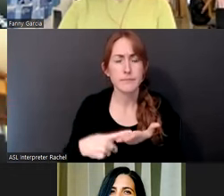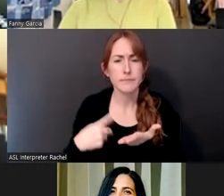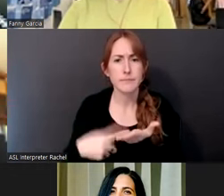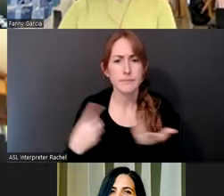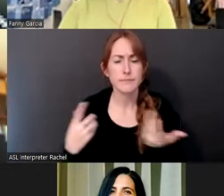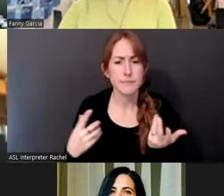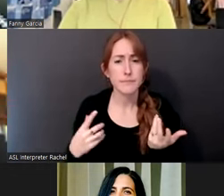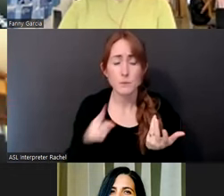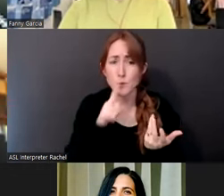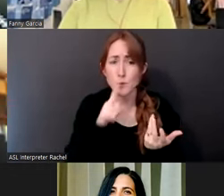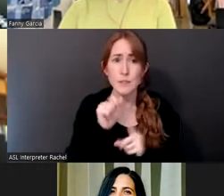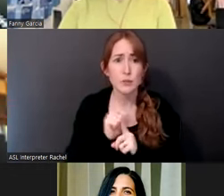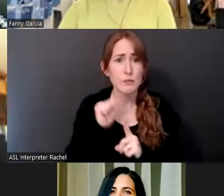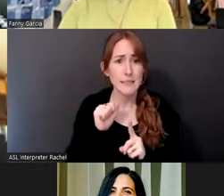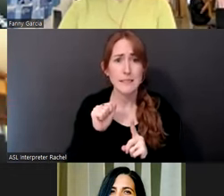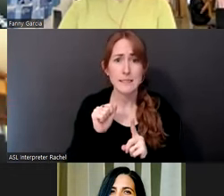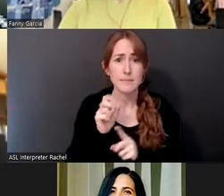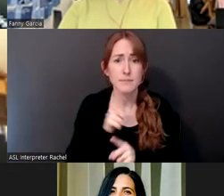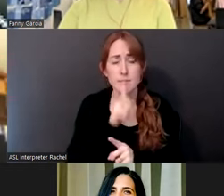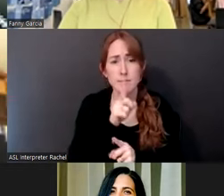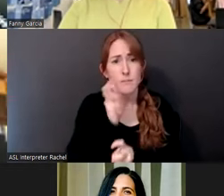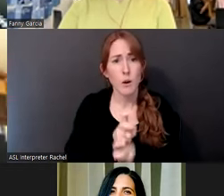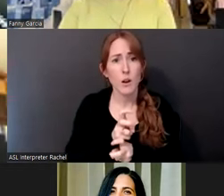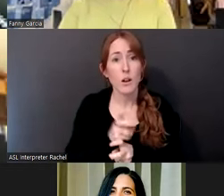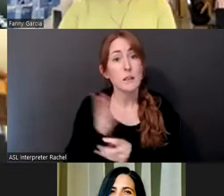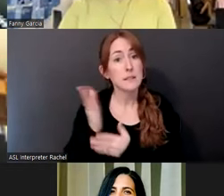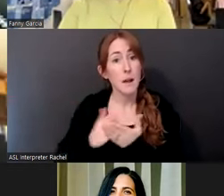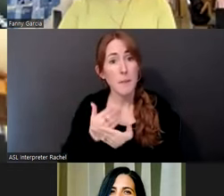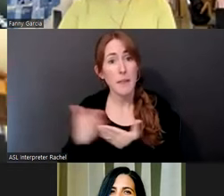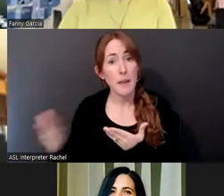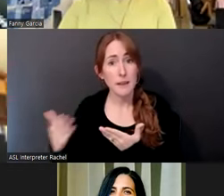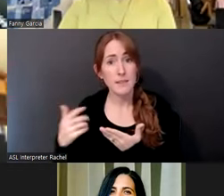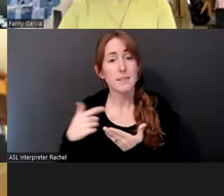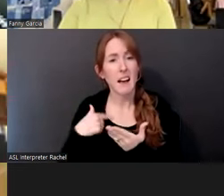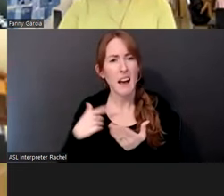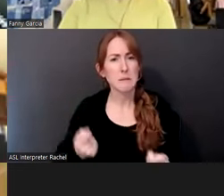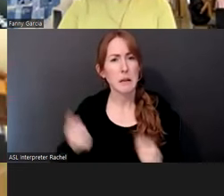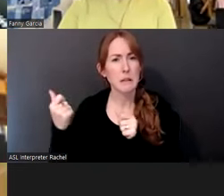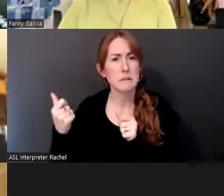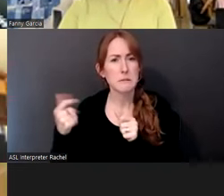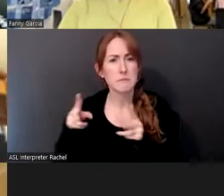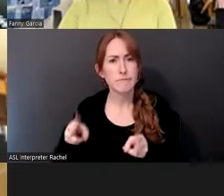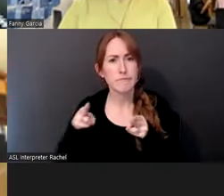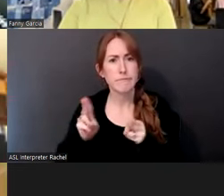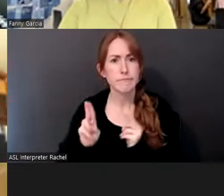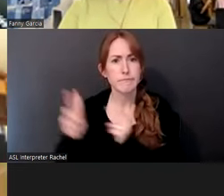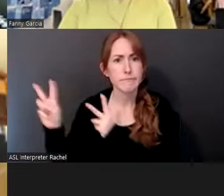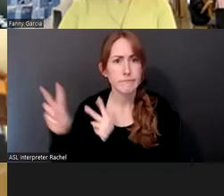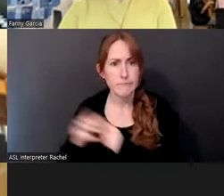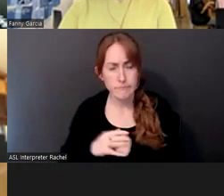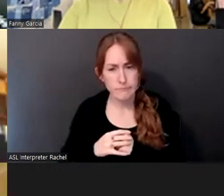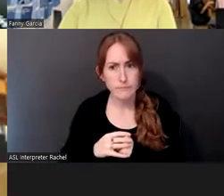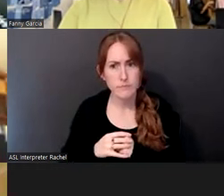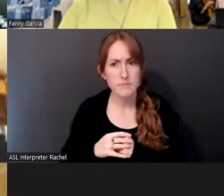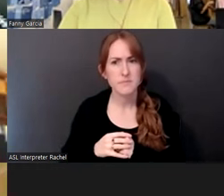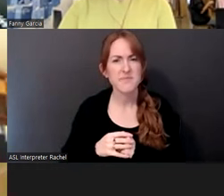And there were some things that I chose to not include in it. I had to cut some things out of the edited transcript, but I just felt like we're